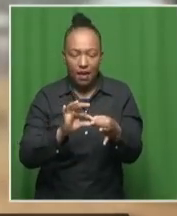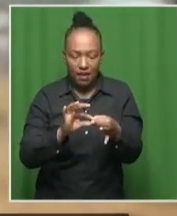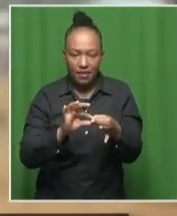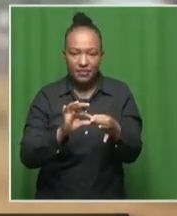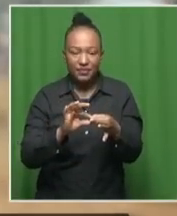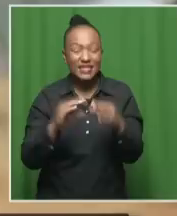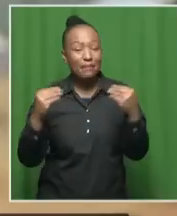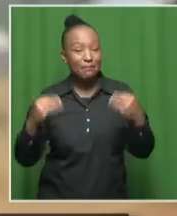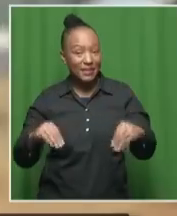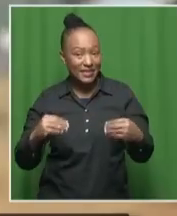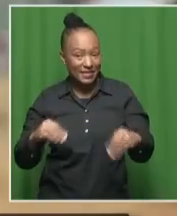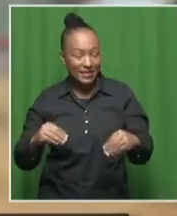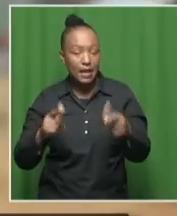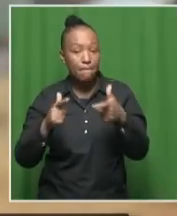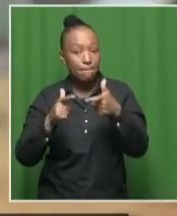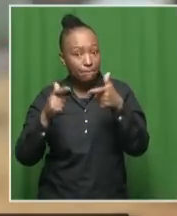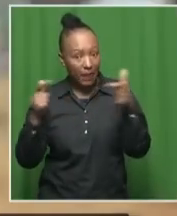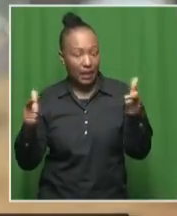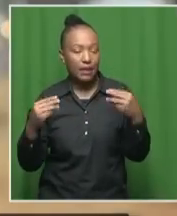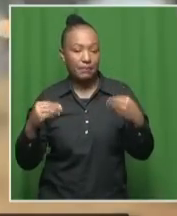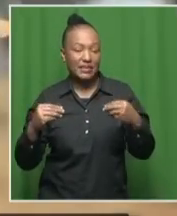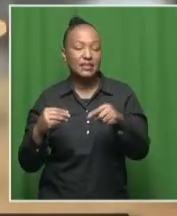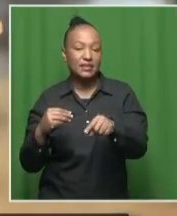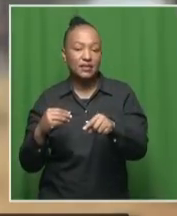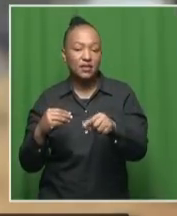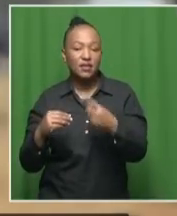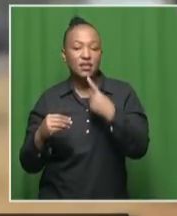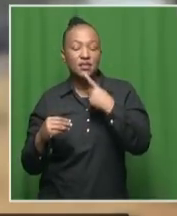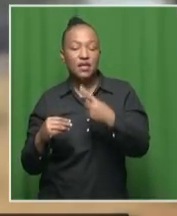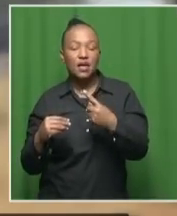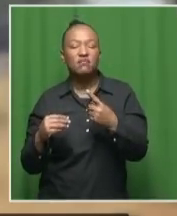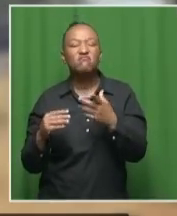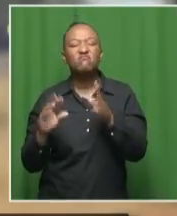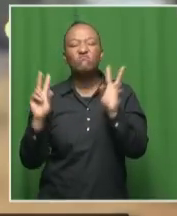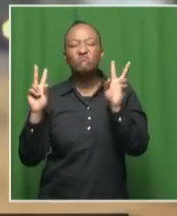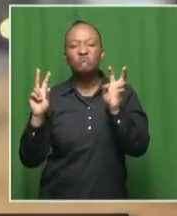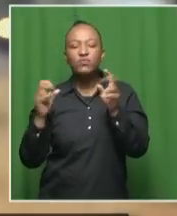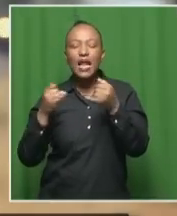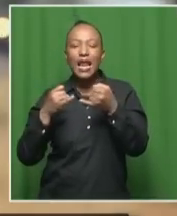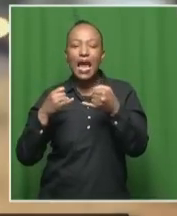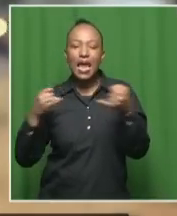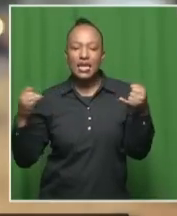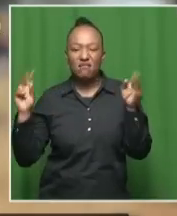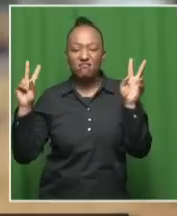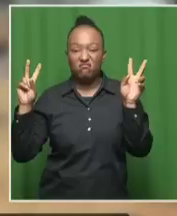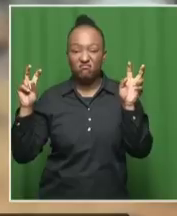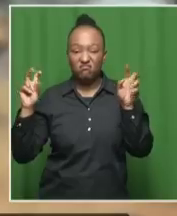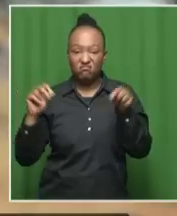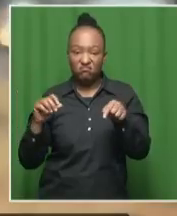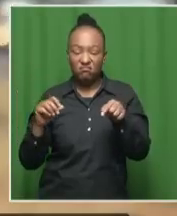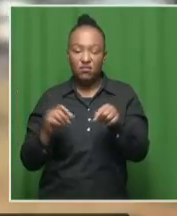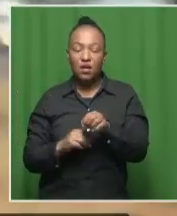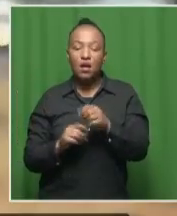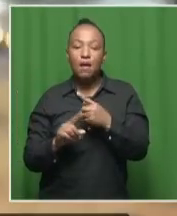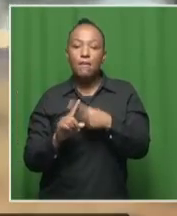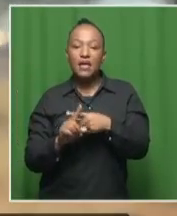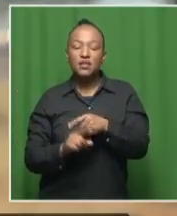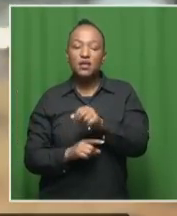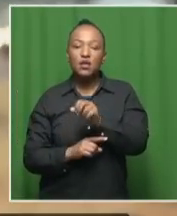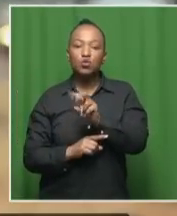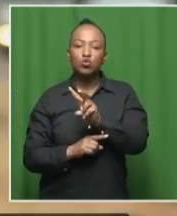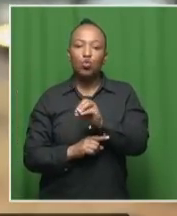It's a business. It's a big business. And they call it a line. You have to buy a line for plus, minus 200,000.